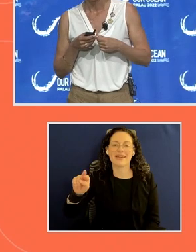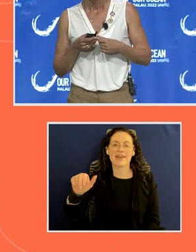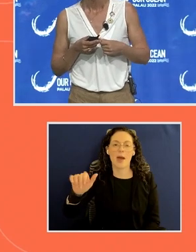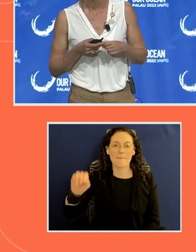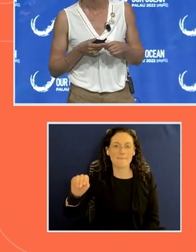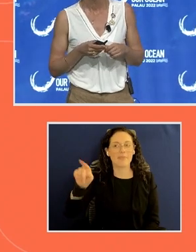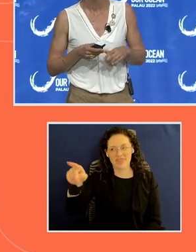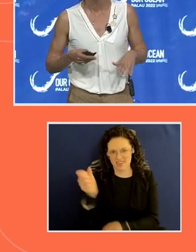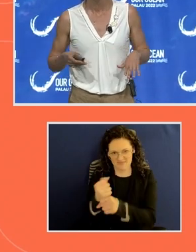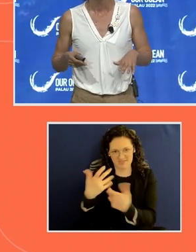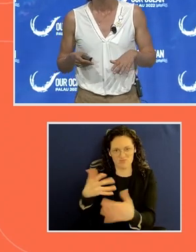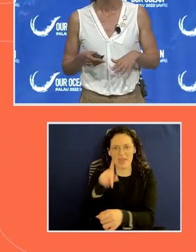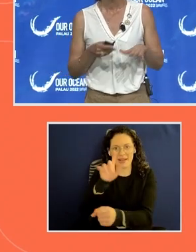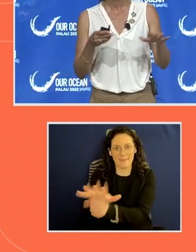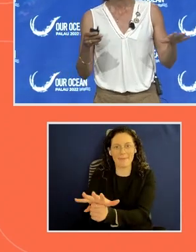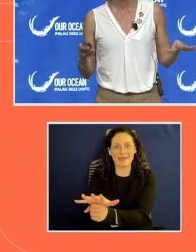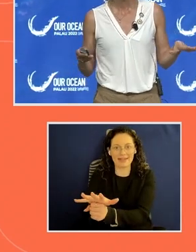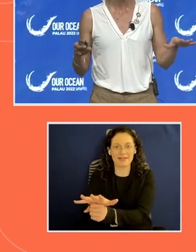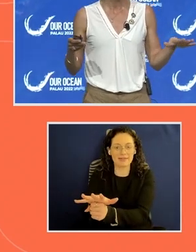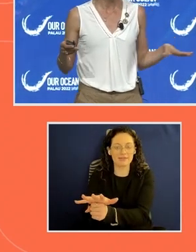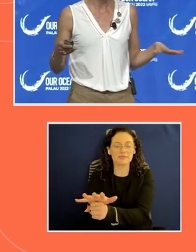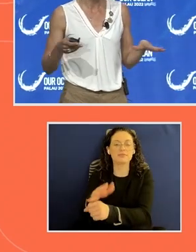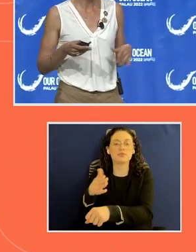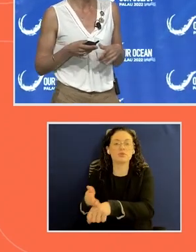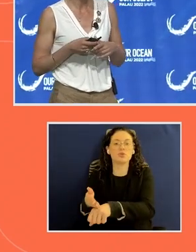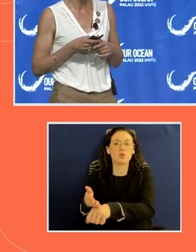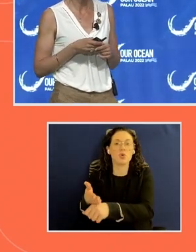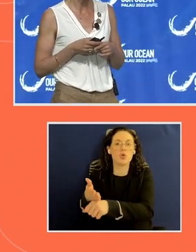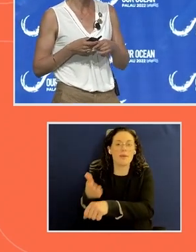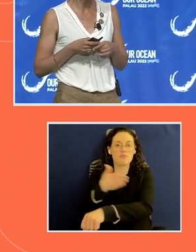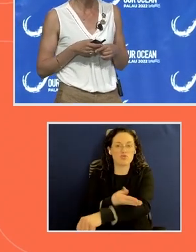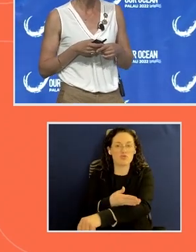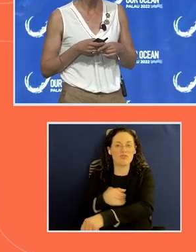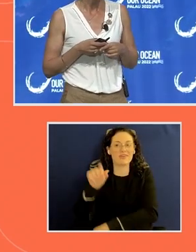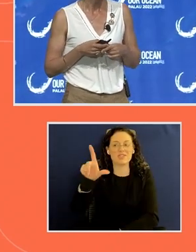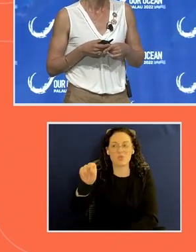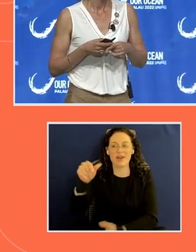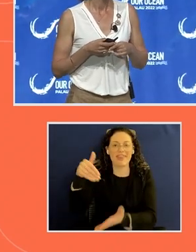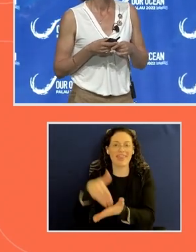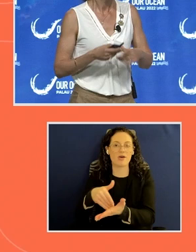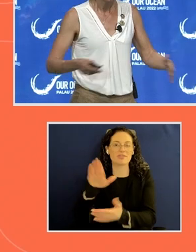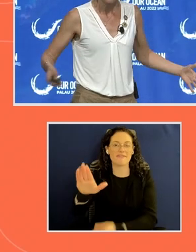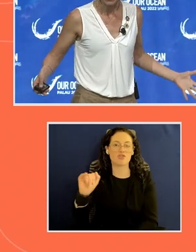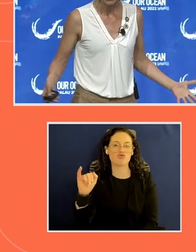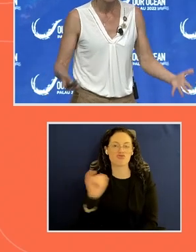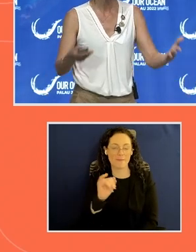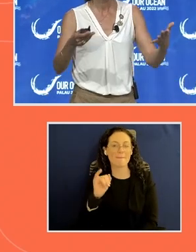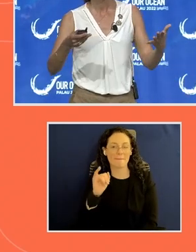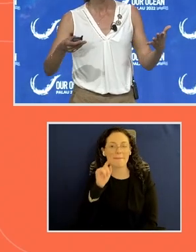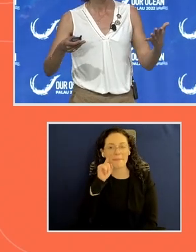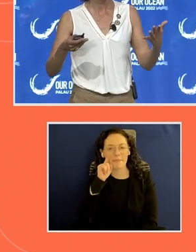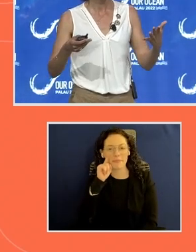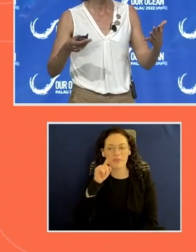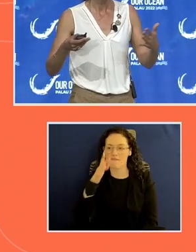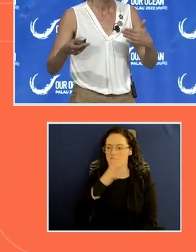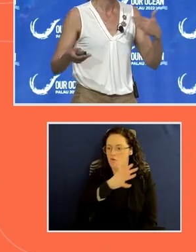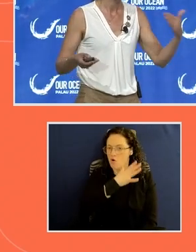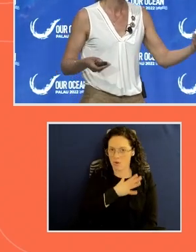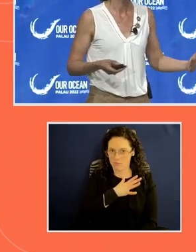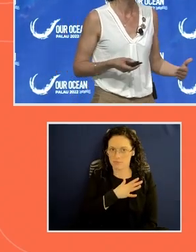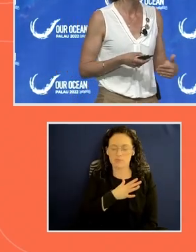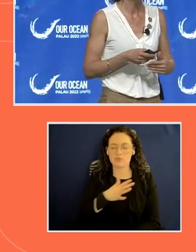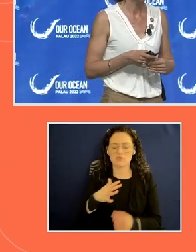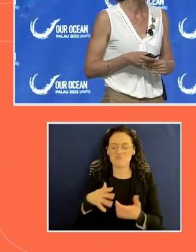commitment to improve 20,000 of their shrimp farms to come out of the red rating